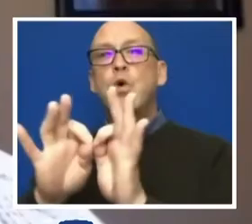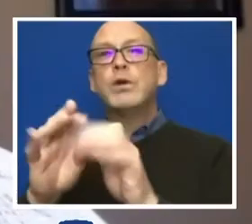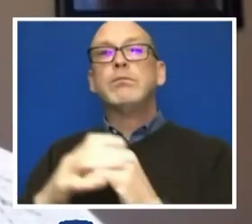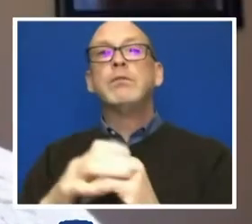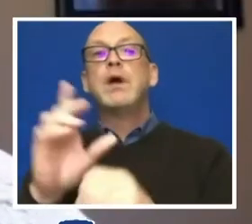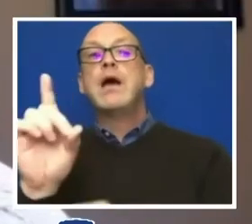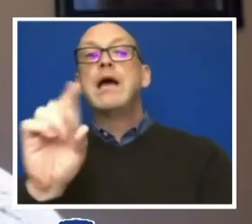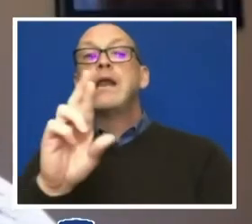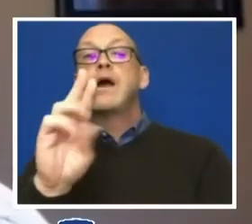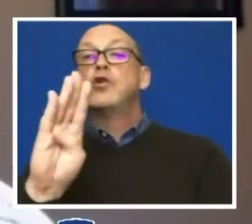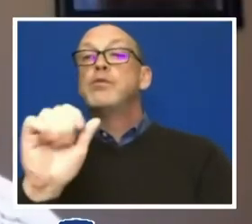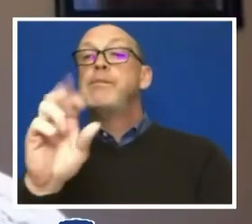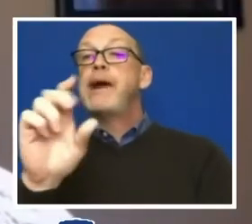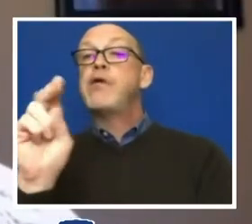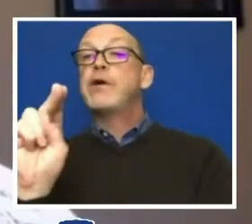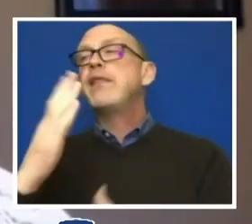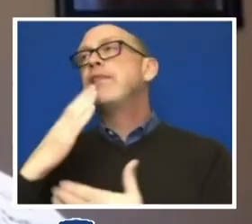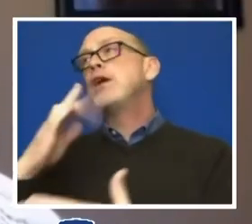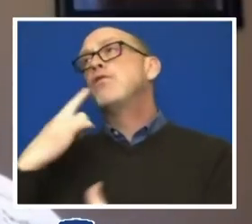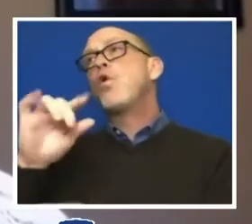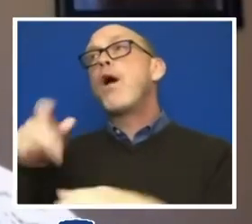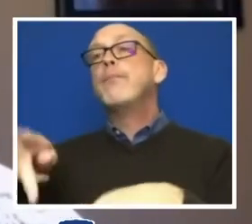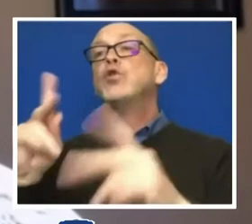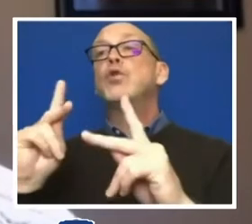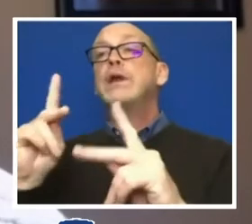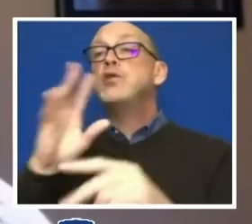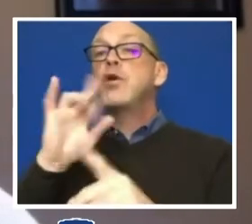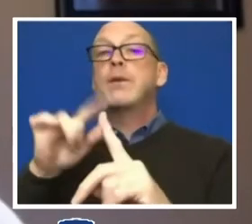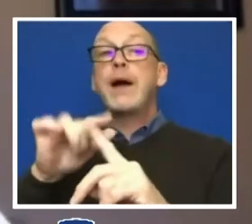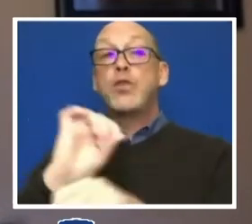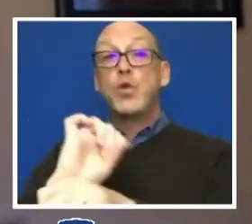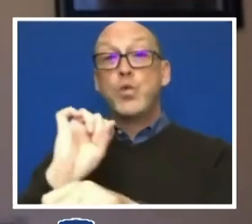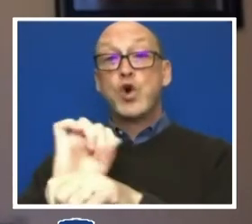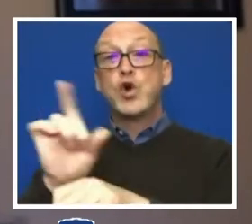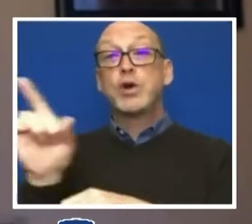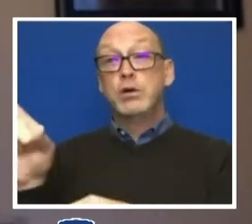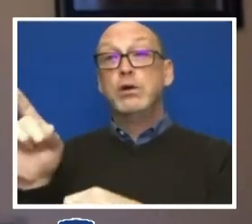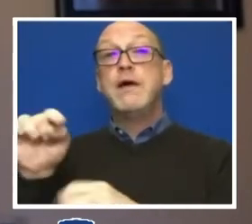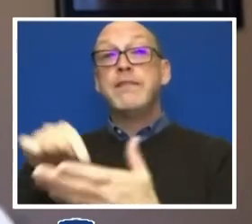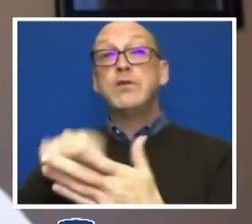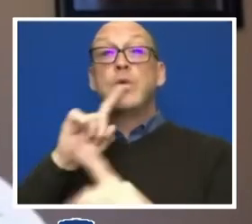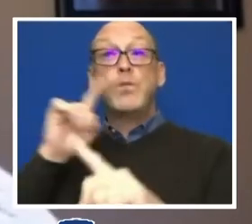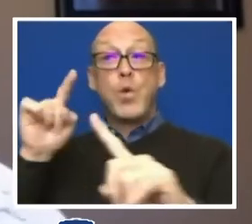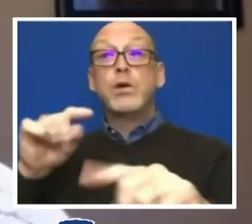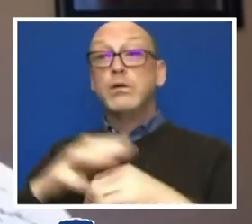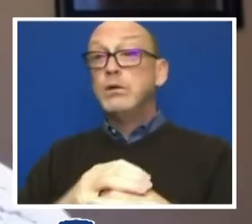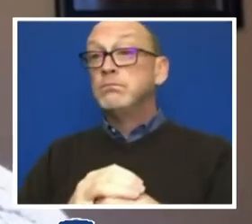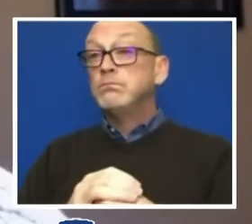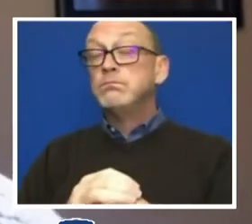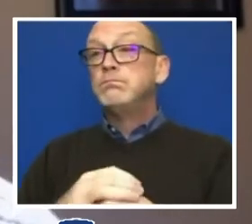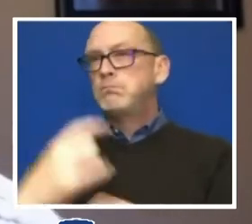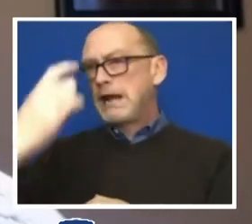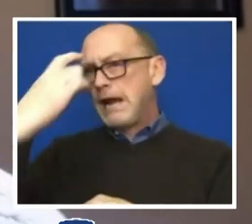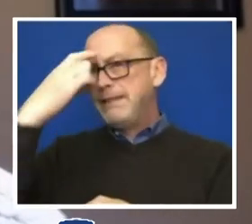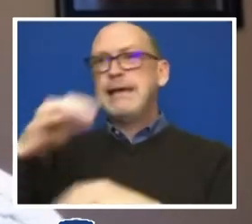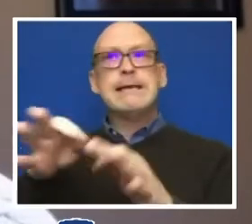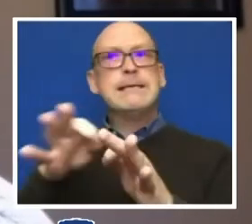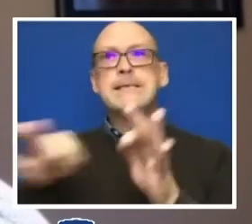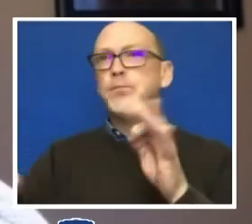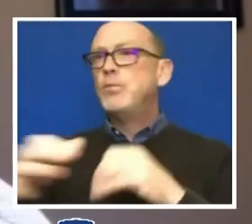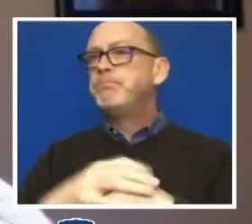Barron, first, thank you for the opportunity to talk about the work of the Commission in this report. And I think it's simply that